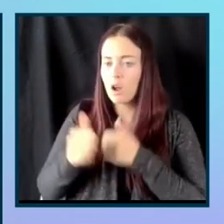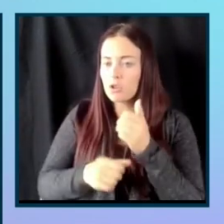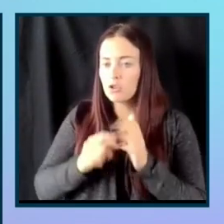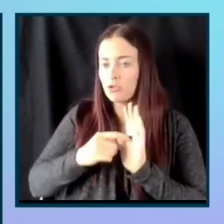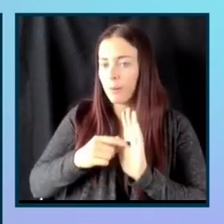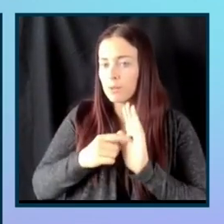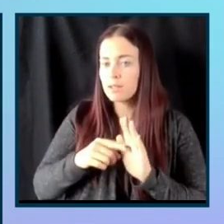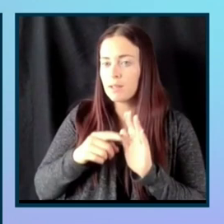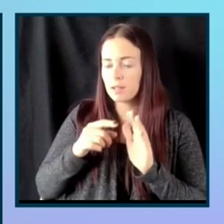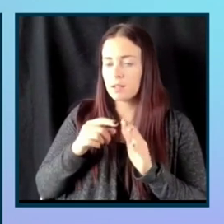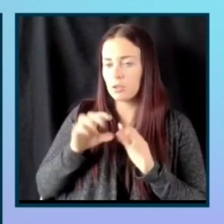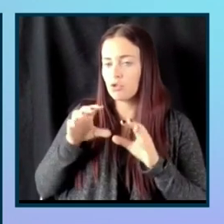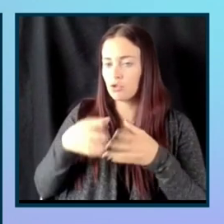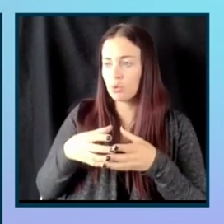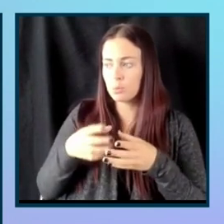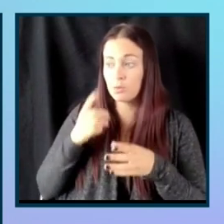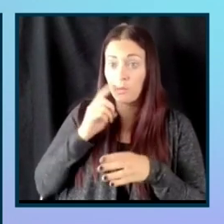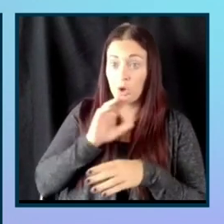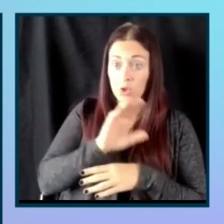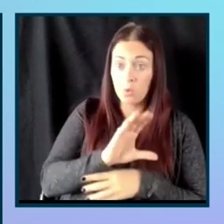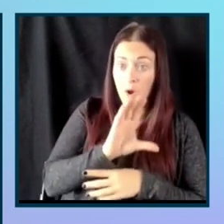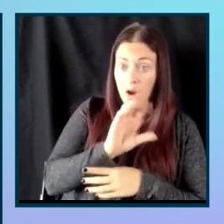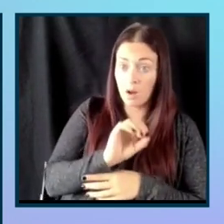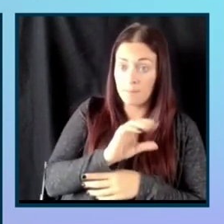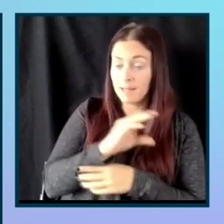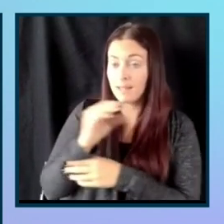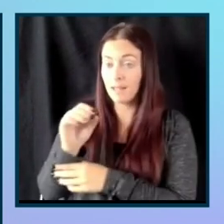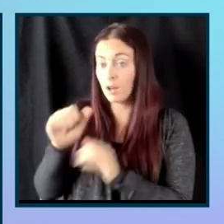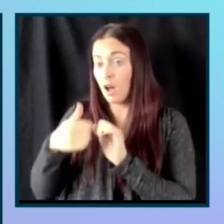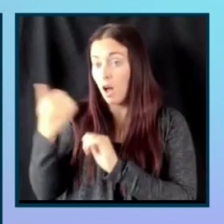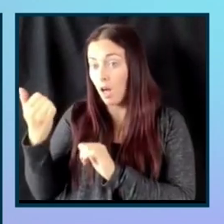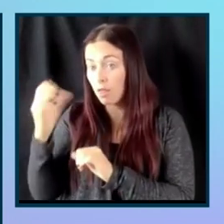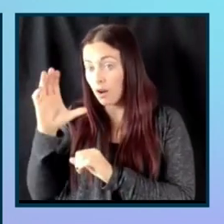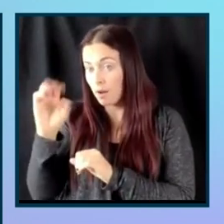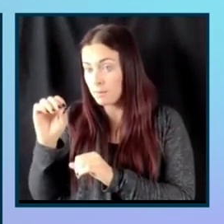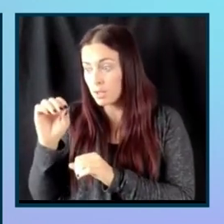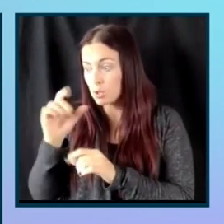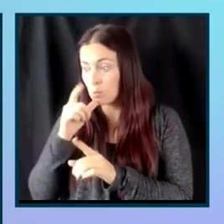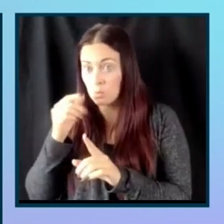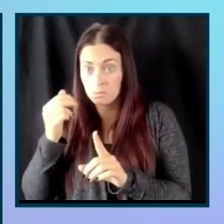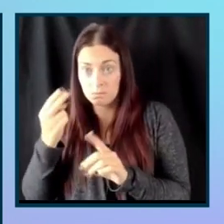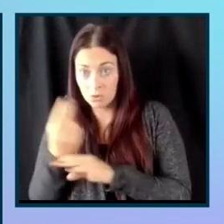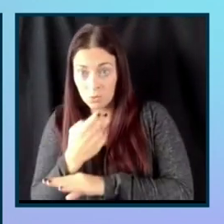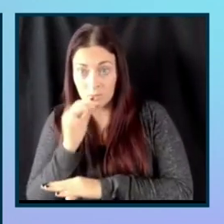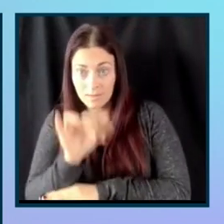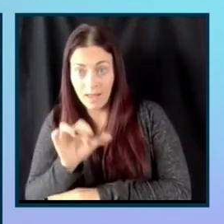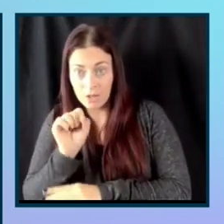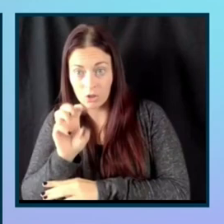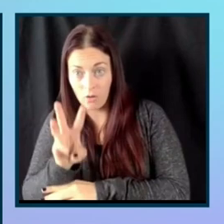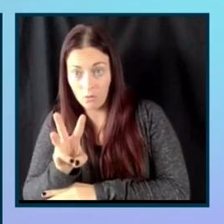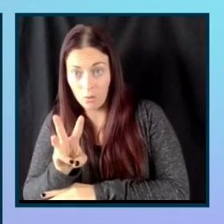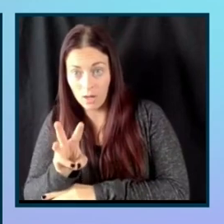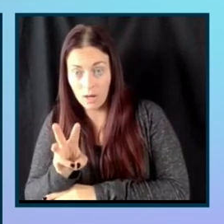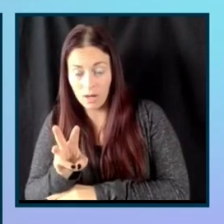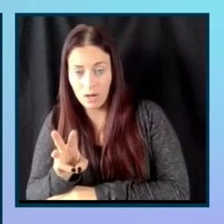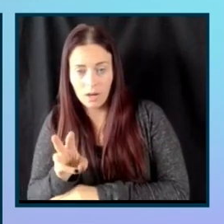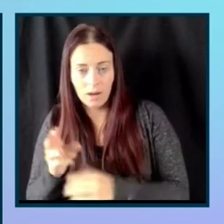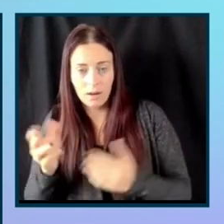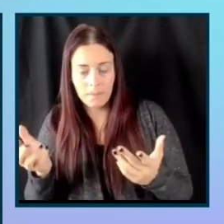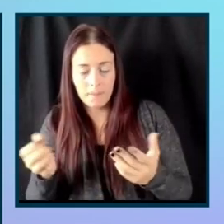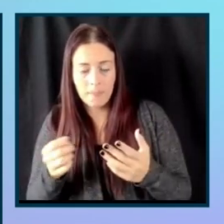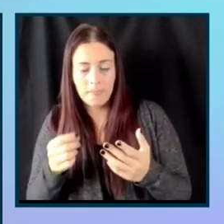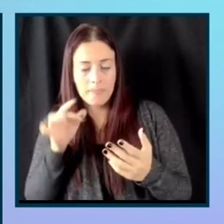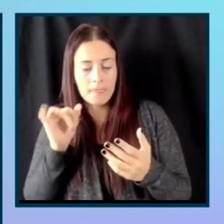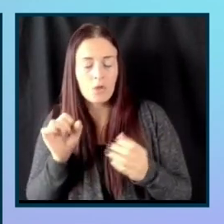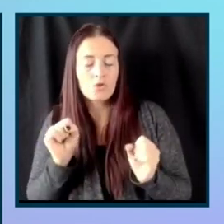at other people's companies that use the enterprise software. So, um, you know, it is, it